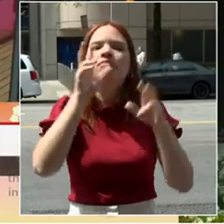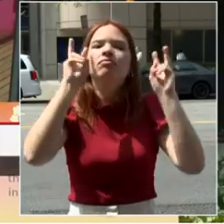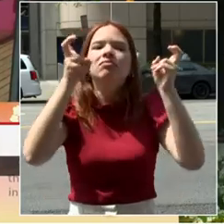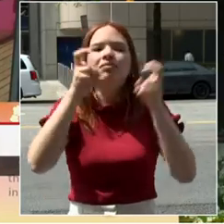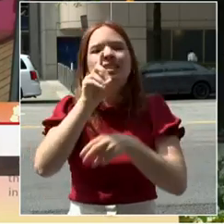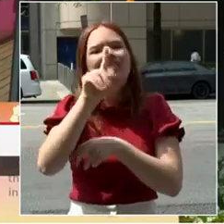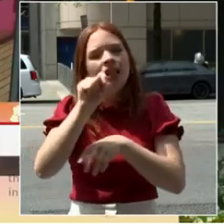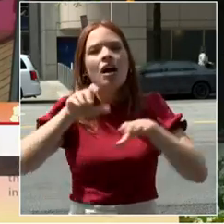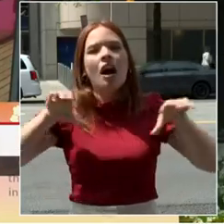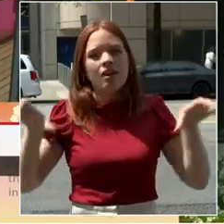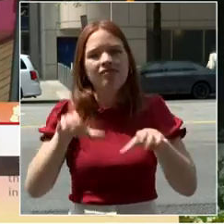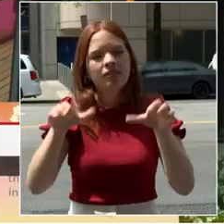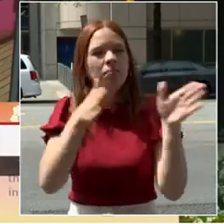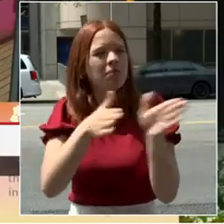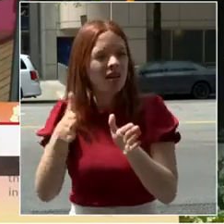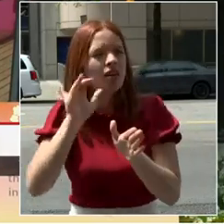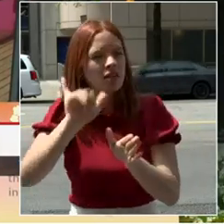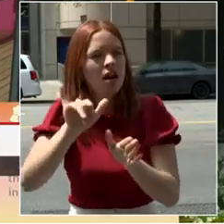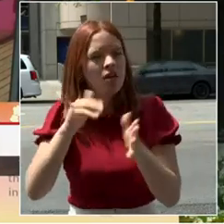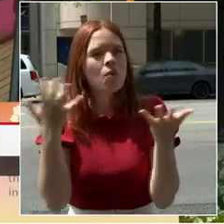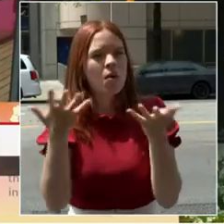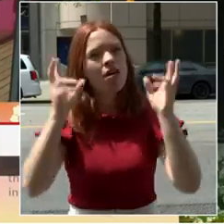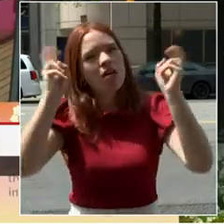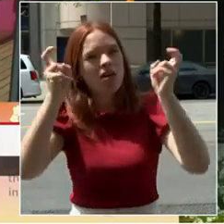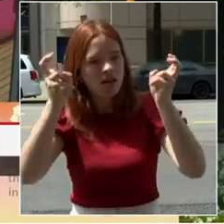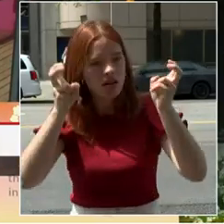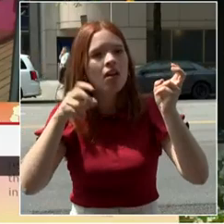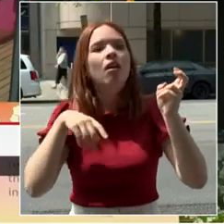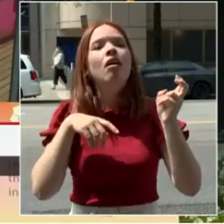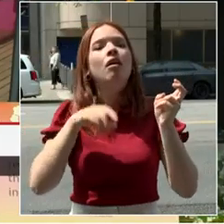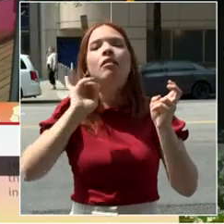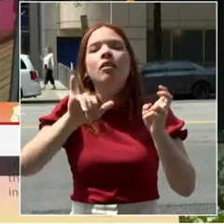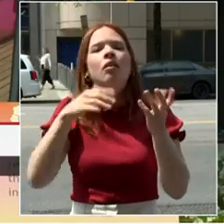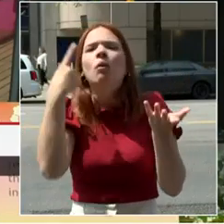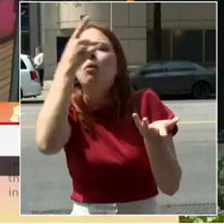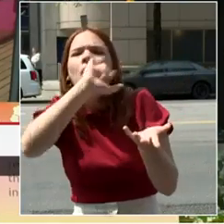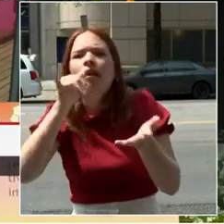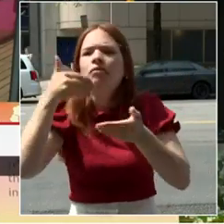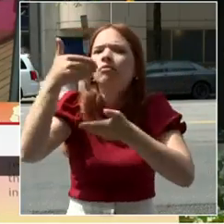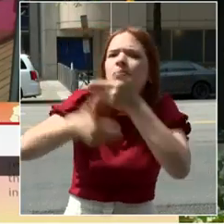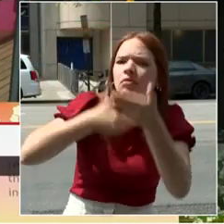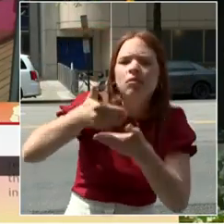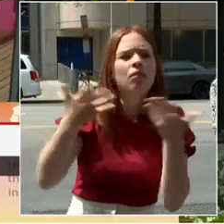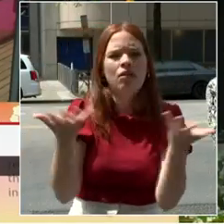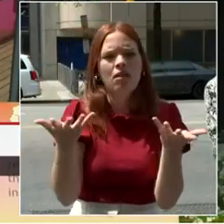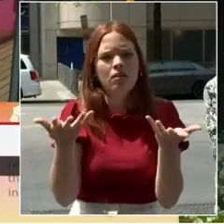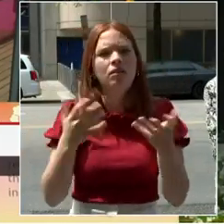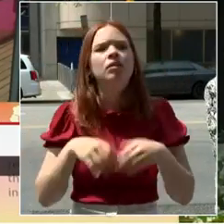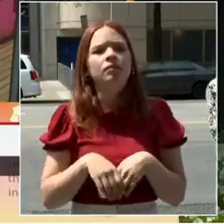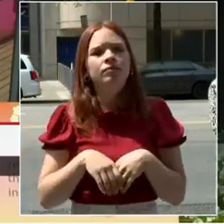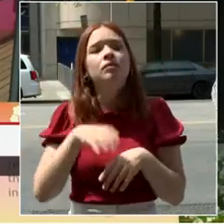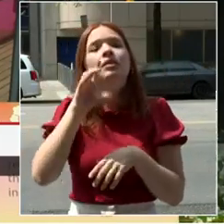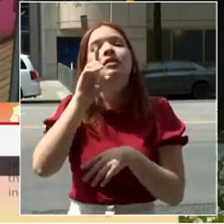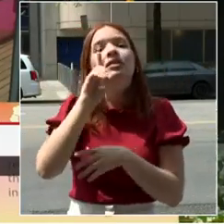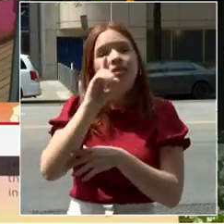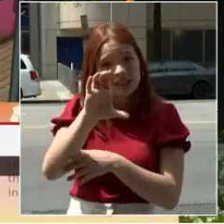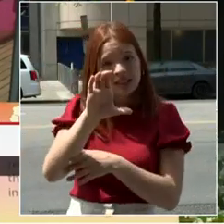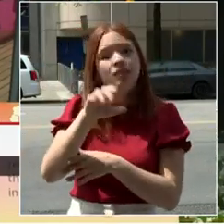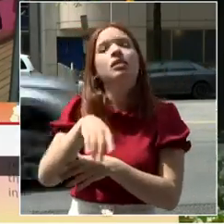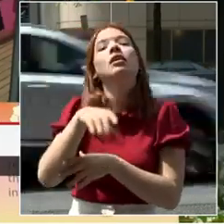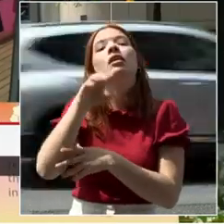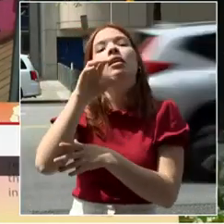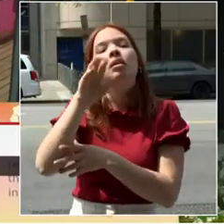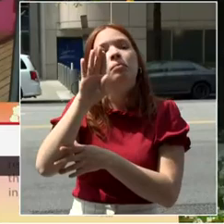bringing that vision to life. The process will be led by the downtown D.C. bid, the Golden Triangle